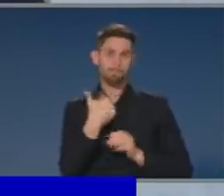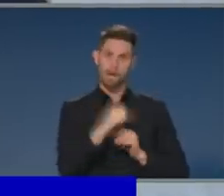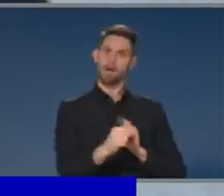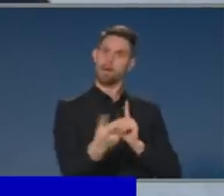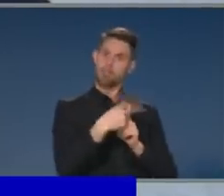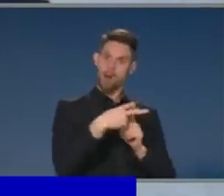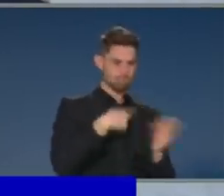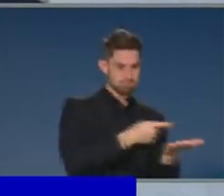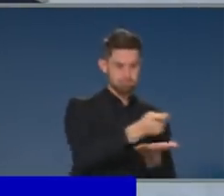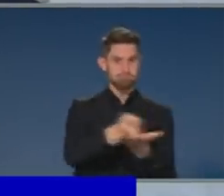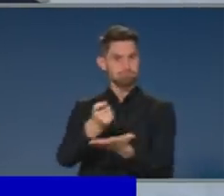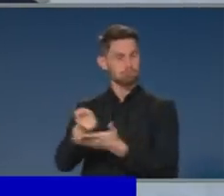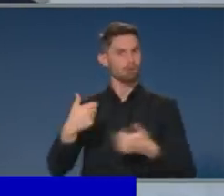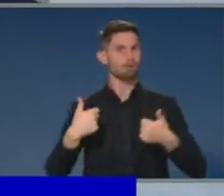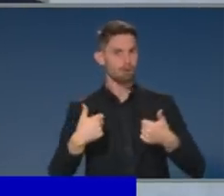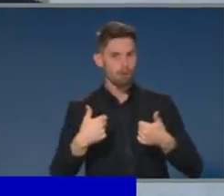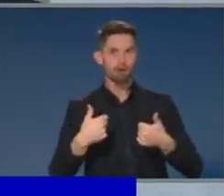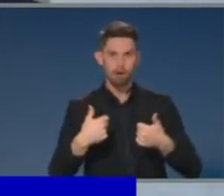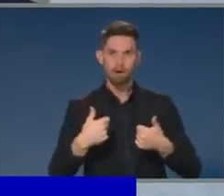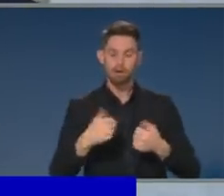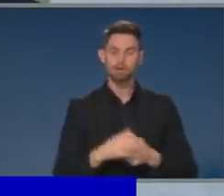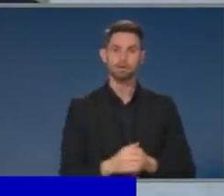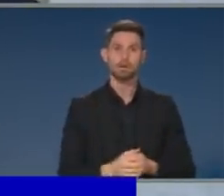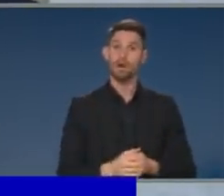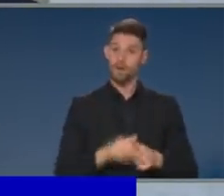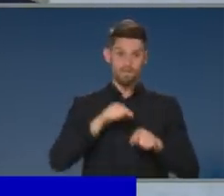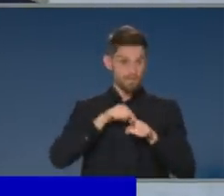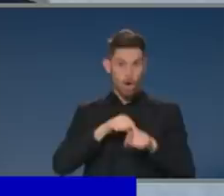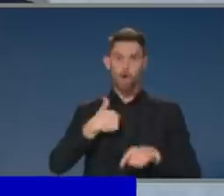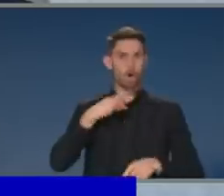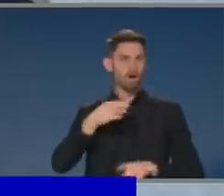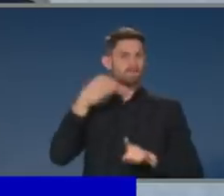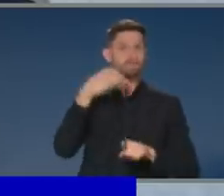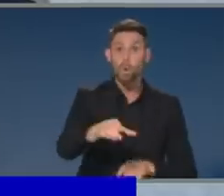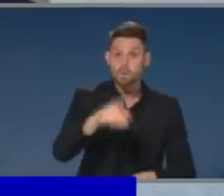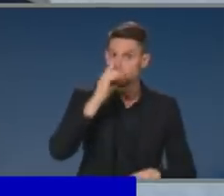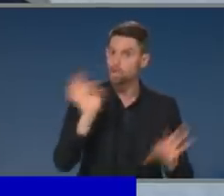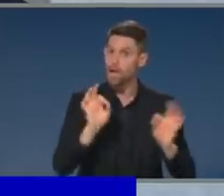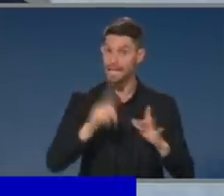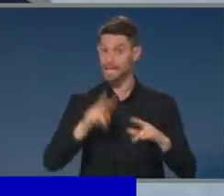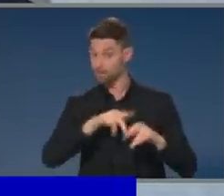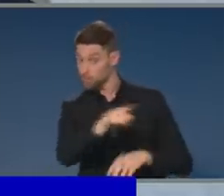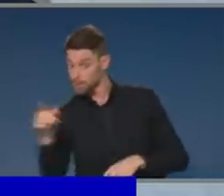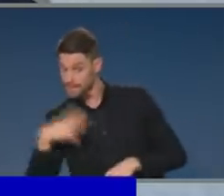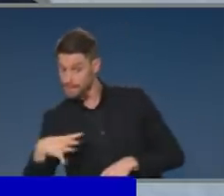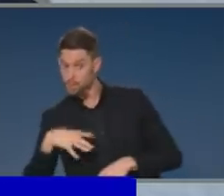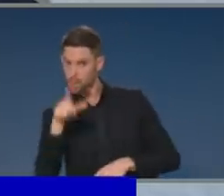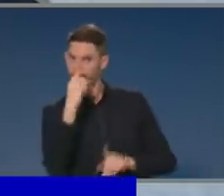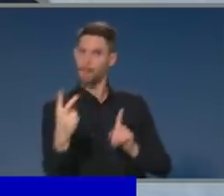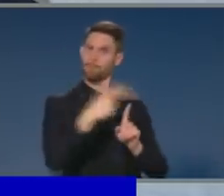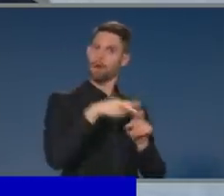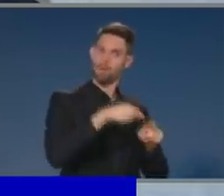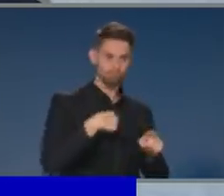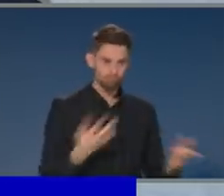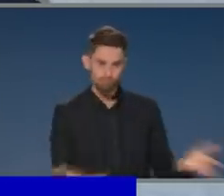we've already exceeded what those estimates are. And it's a demand-driven program, and within the rules that are set out for the program, we will be supporting